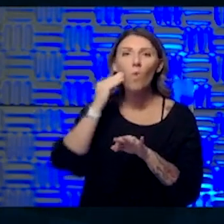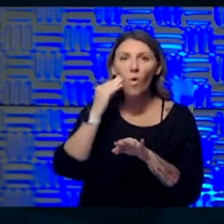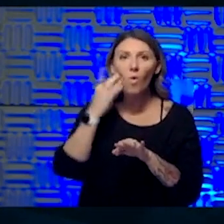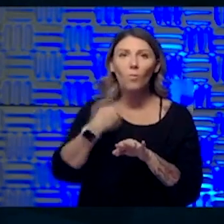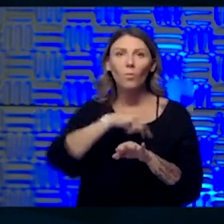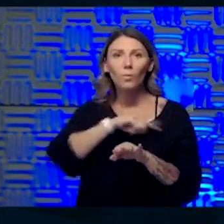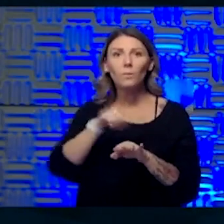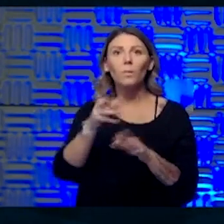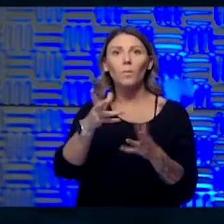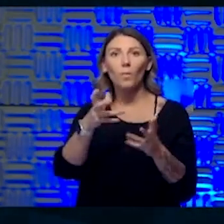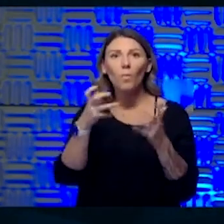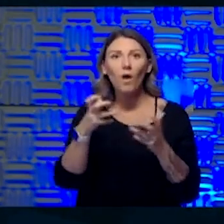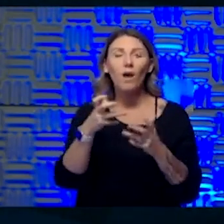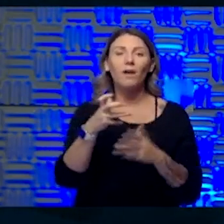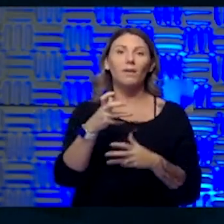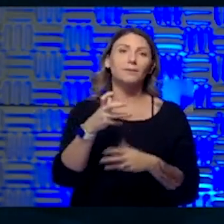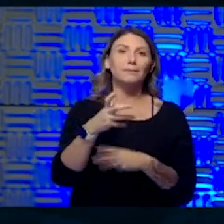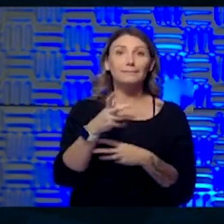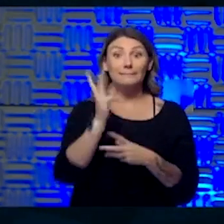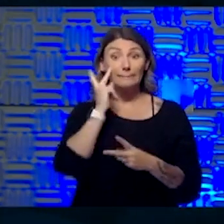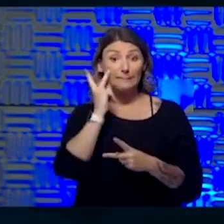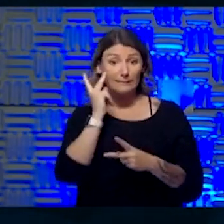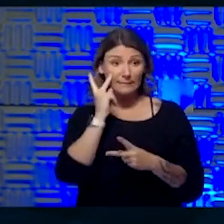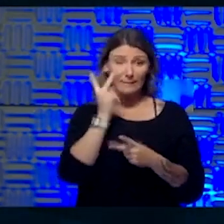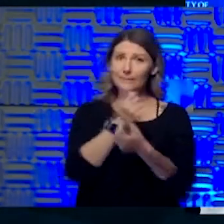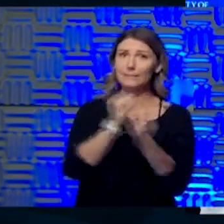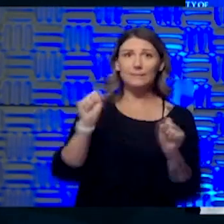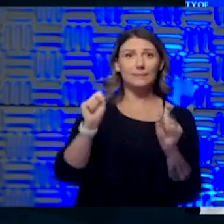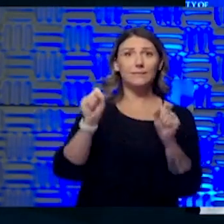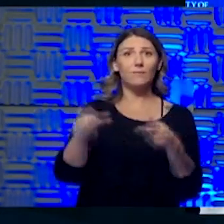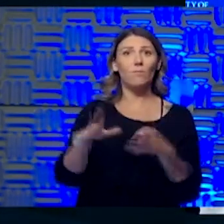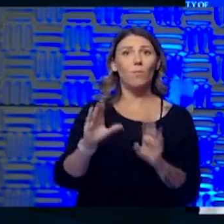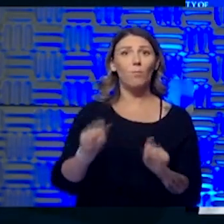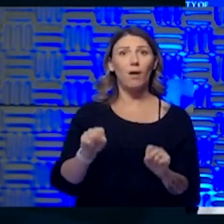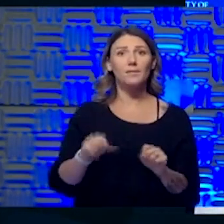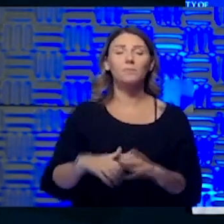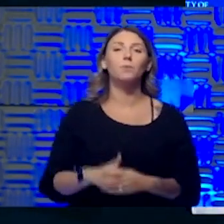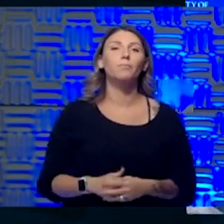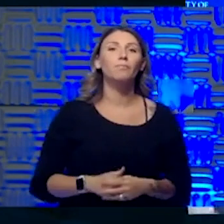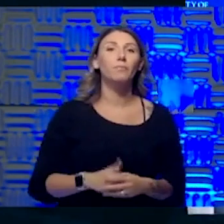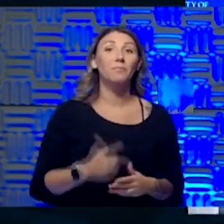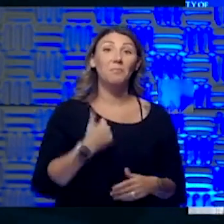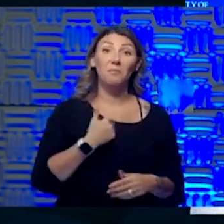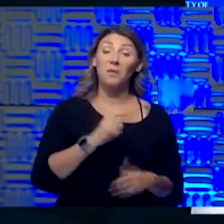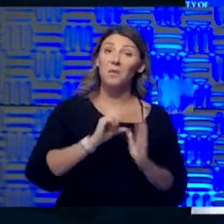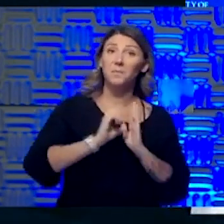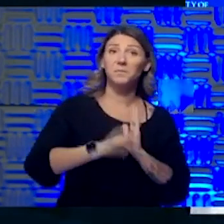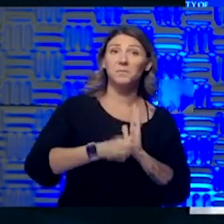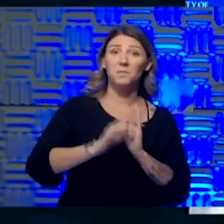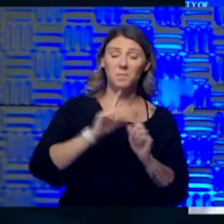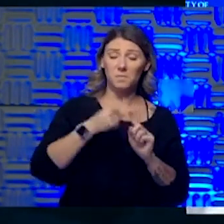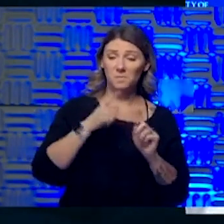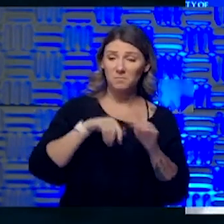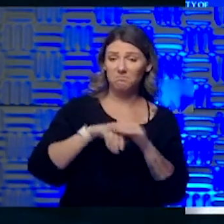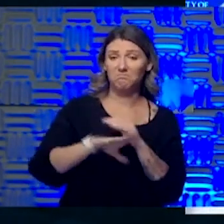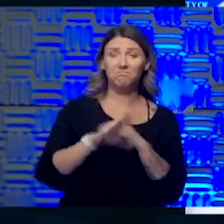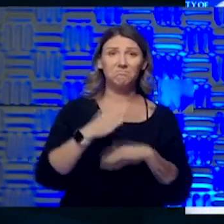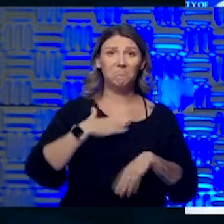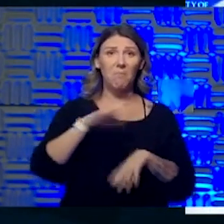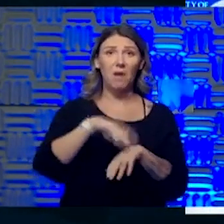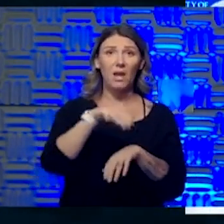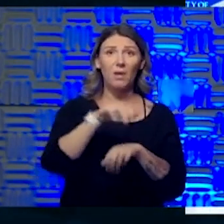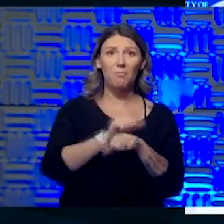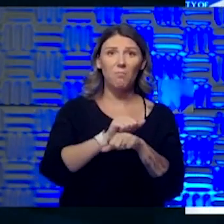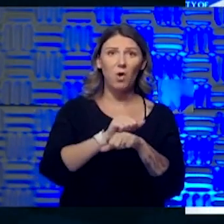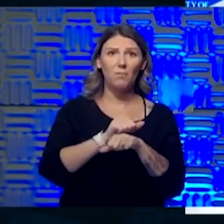it in the safest way that we know how. Yeah. And I think that I was impressed with when I went into the, for my appointment, I